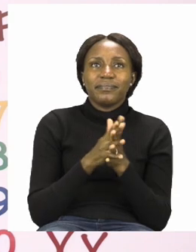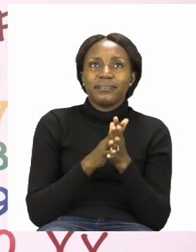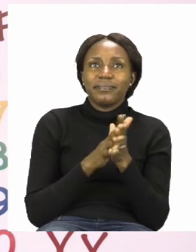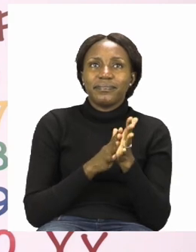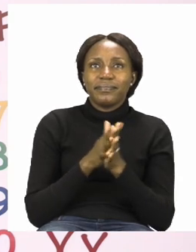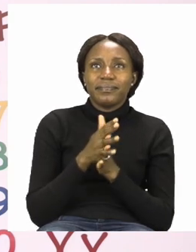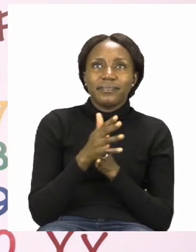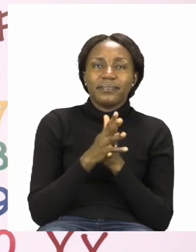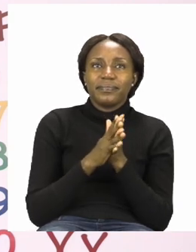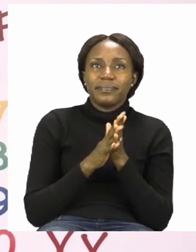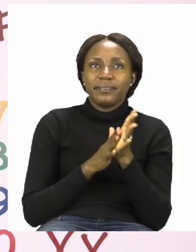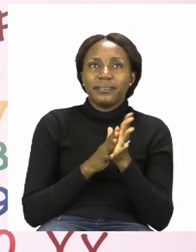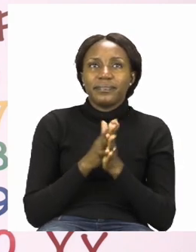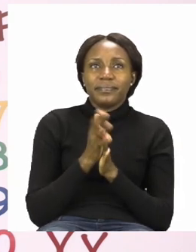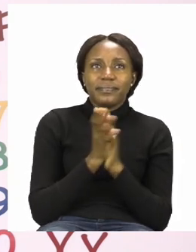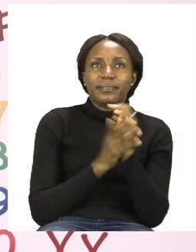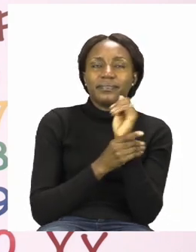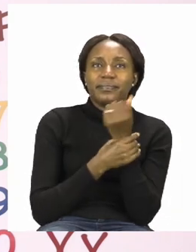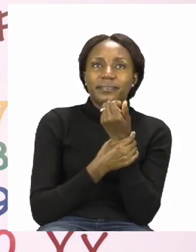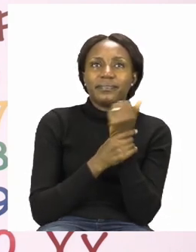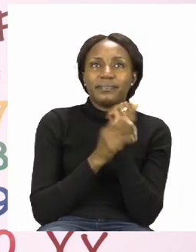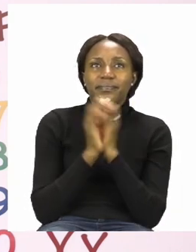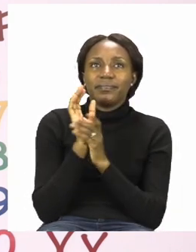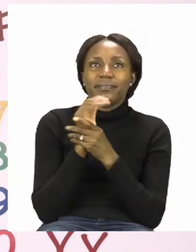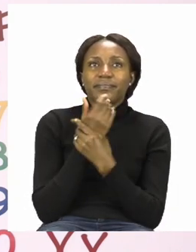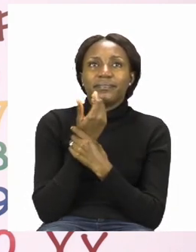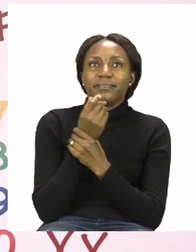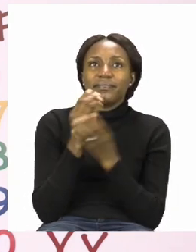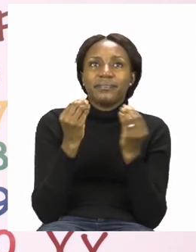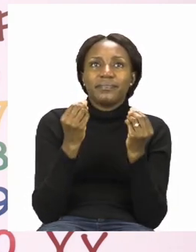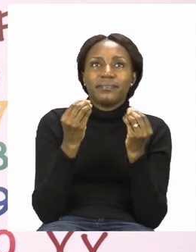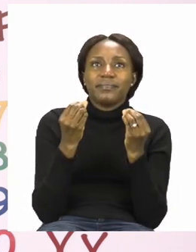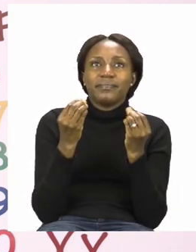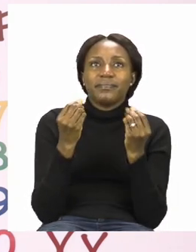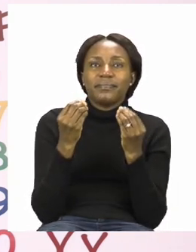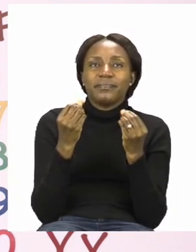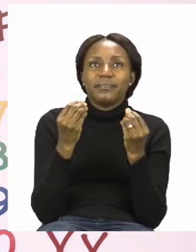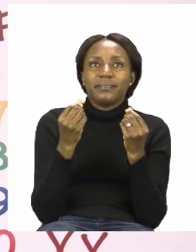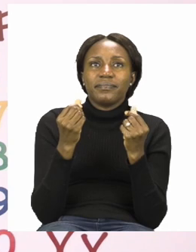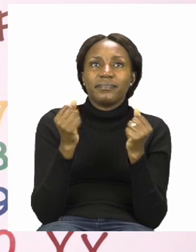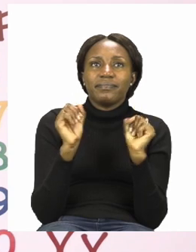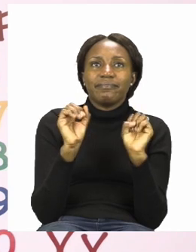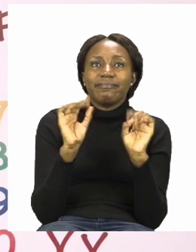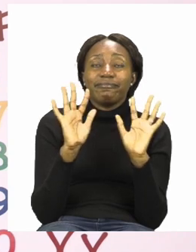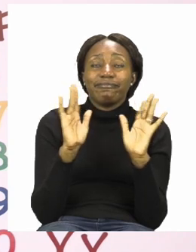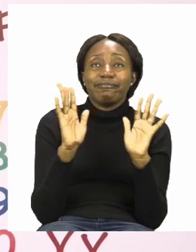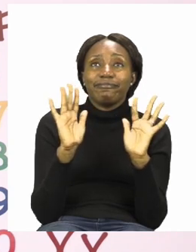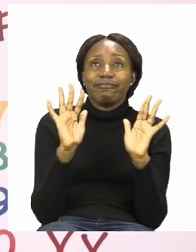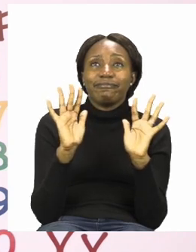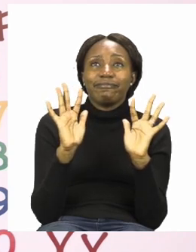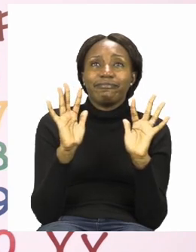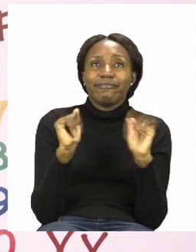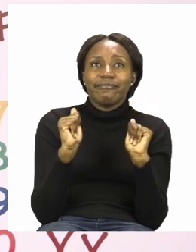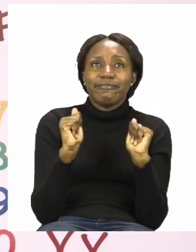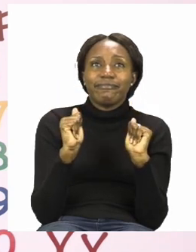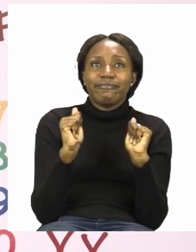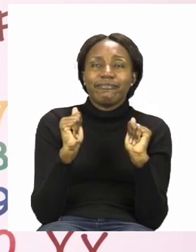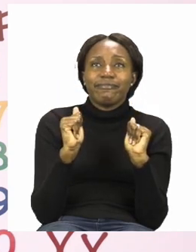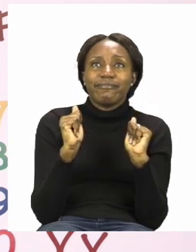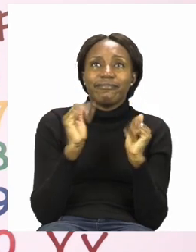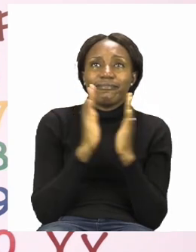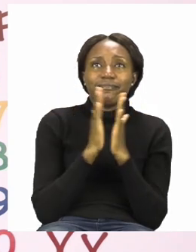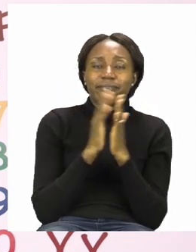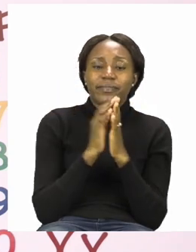fingers our our wrists and our fingertips too make sure your hands are dry before you